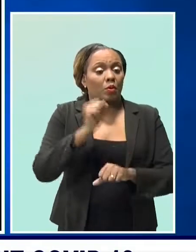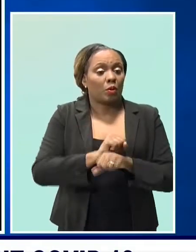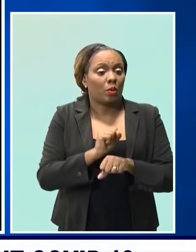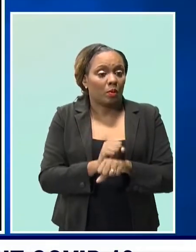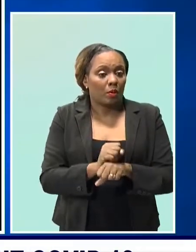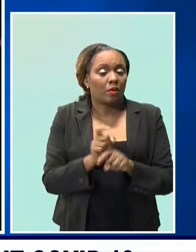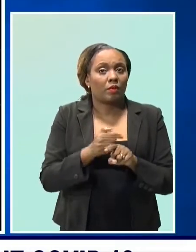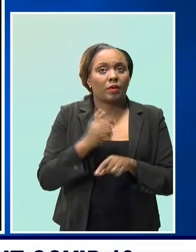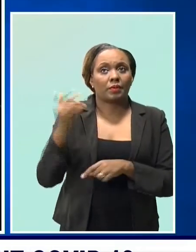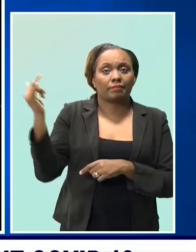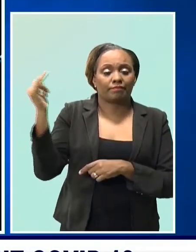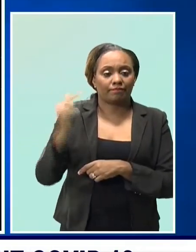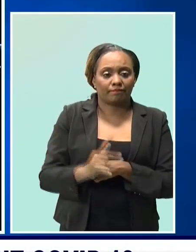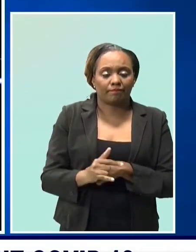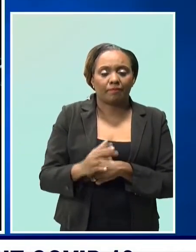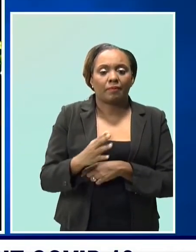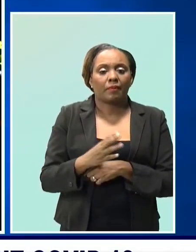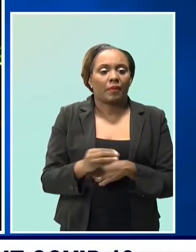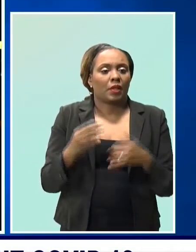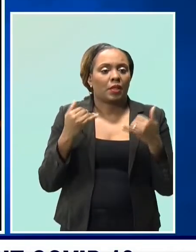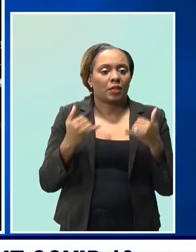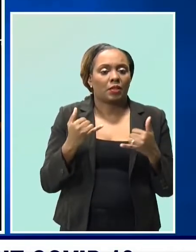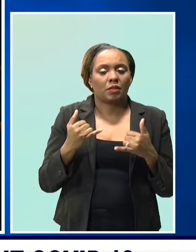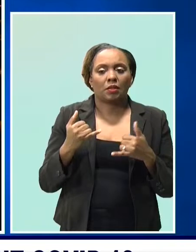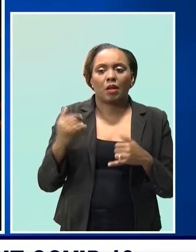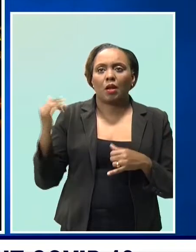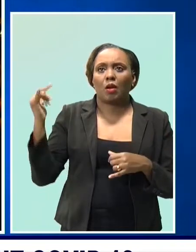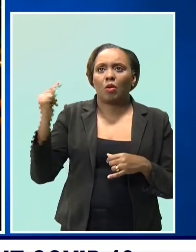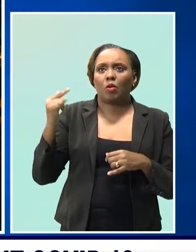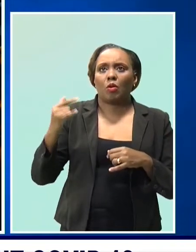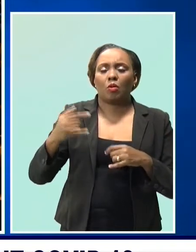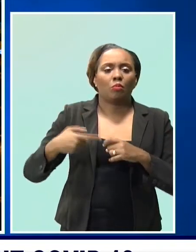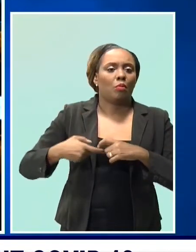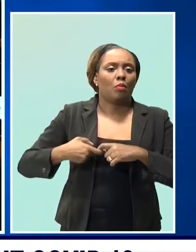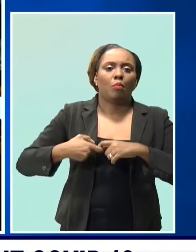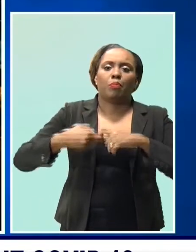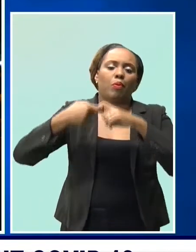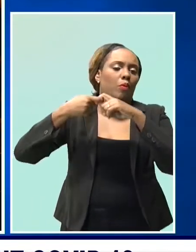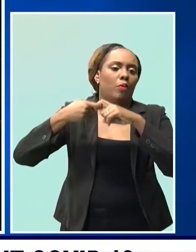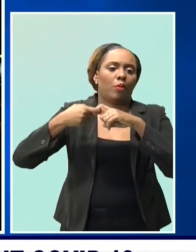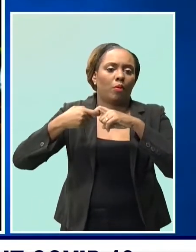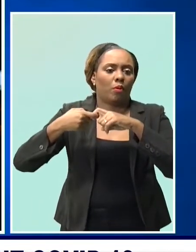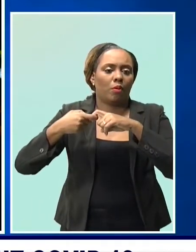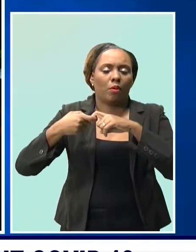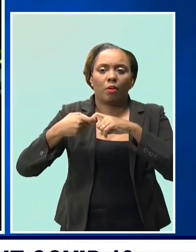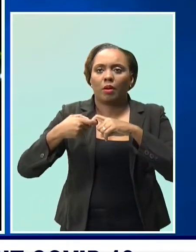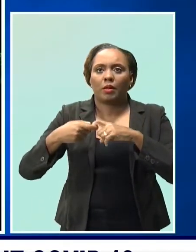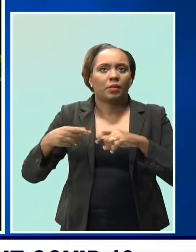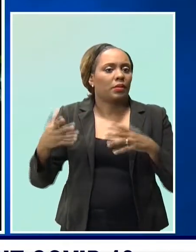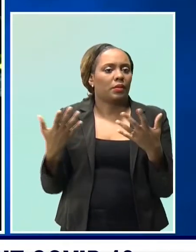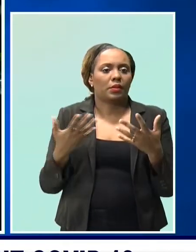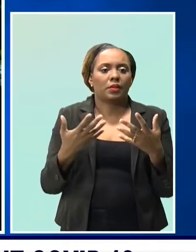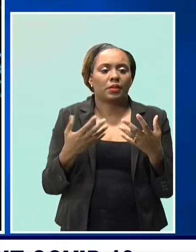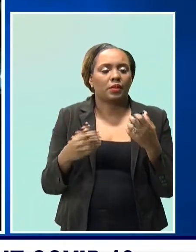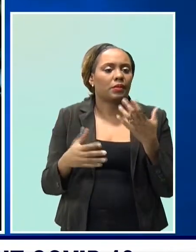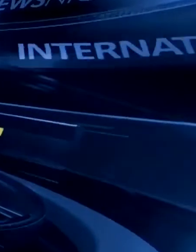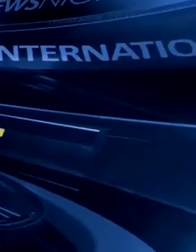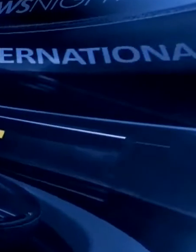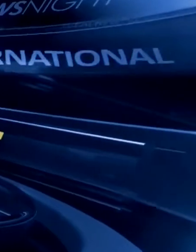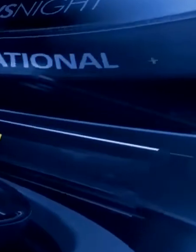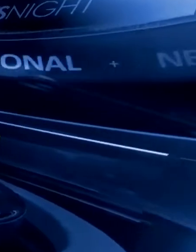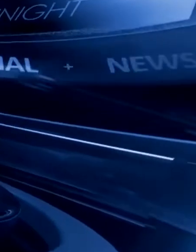and with the Grantley-Adams International Airport now a virtual ghost town, their livelihood is at a standstill.